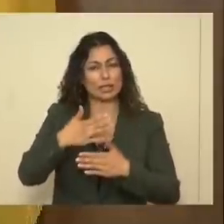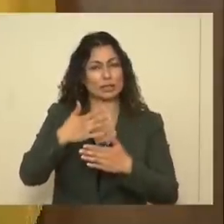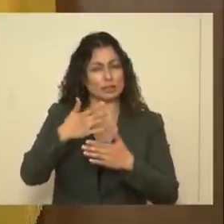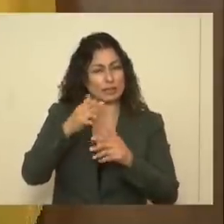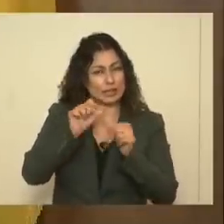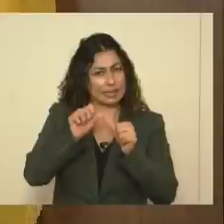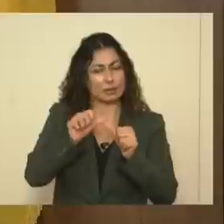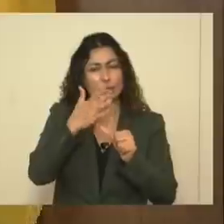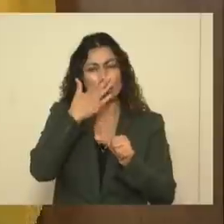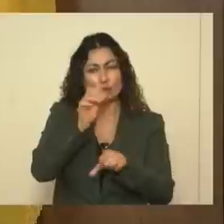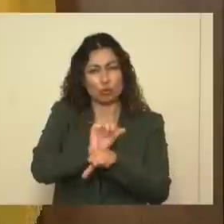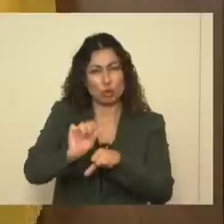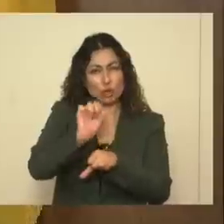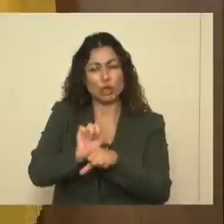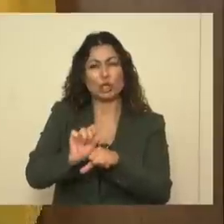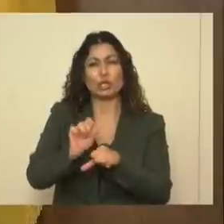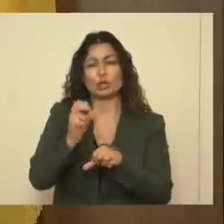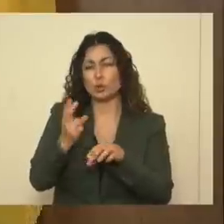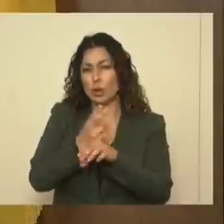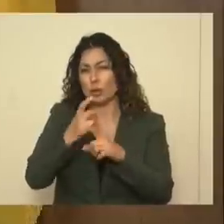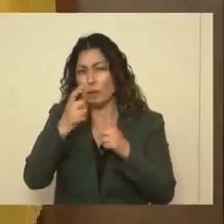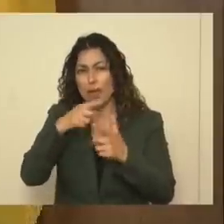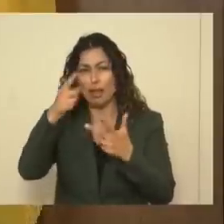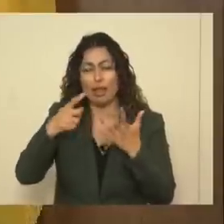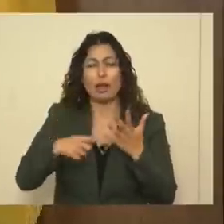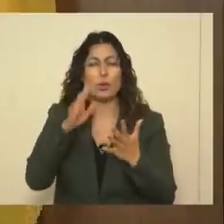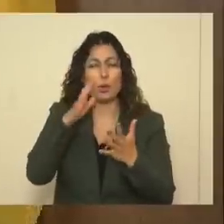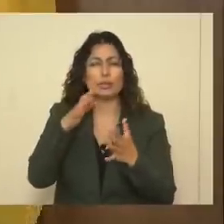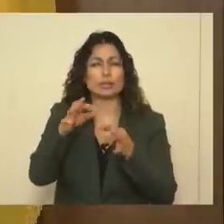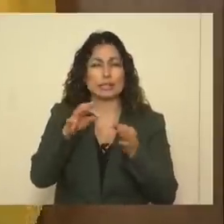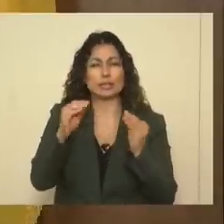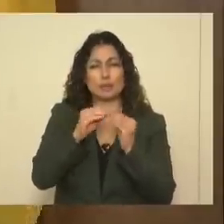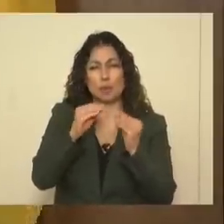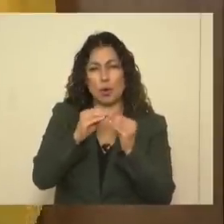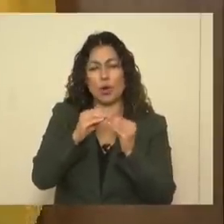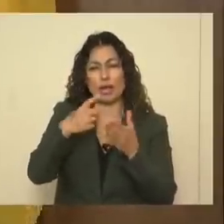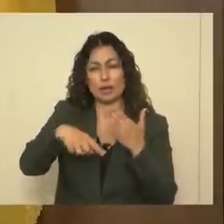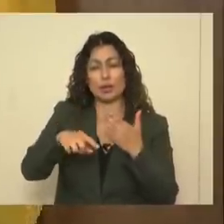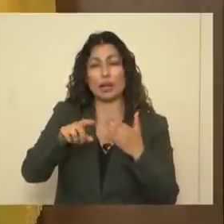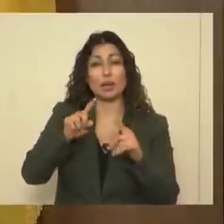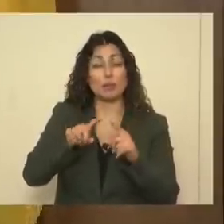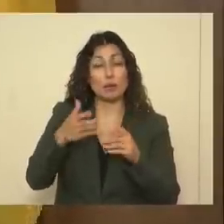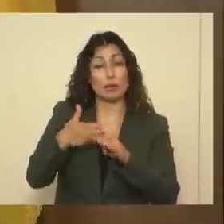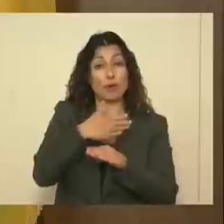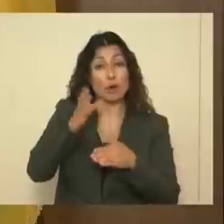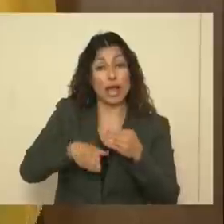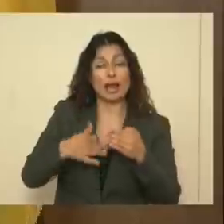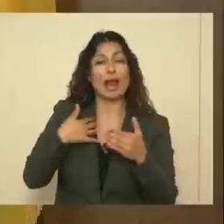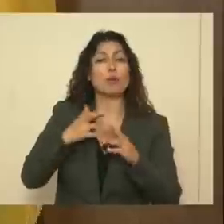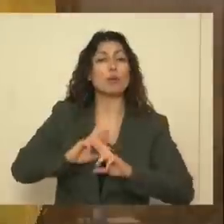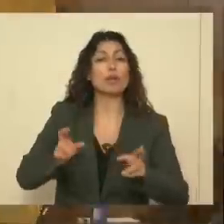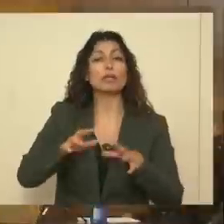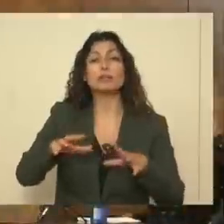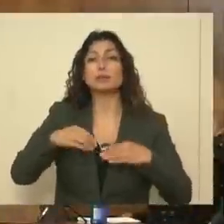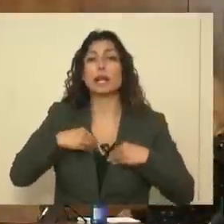We'll be back to you about what that looks like next week. But before we end, of course, I'm ready to take questions, Nora.